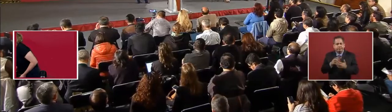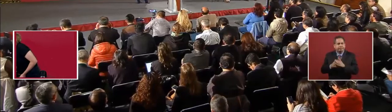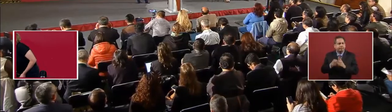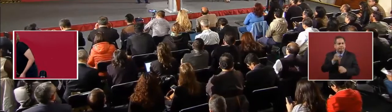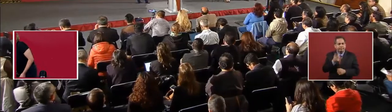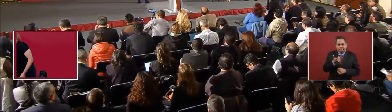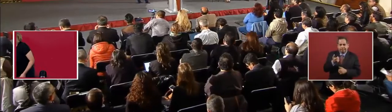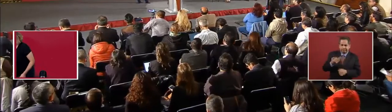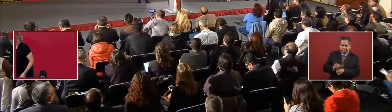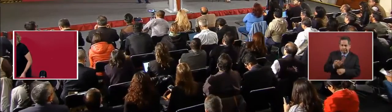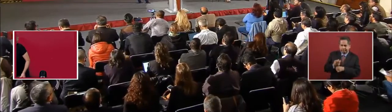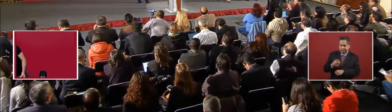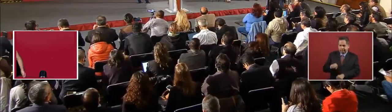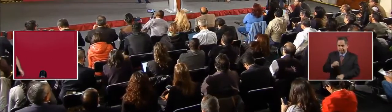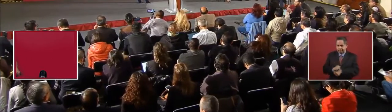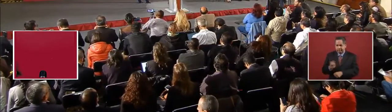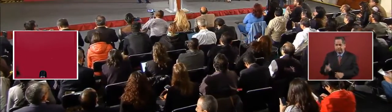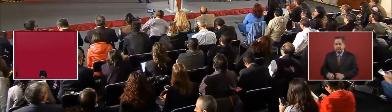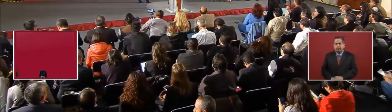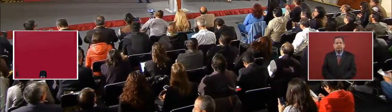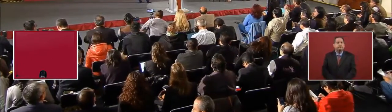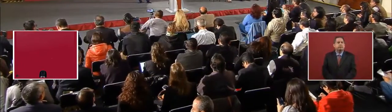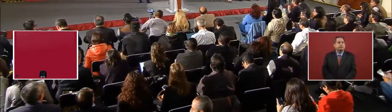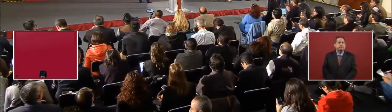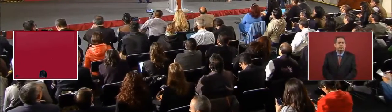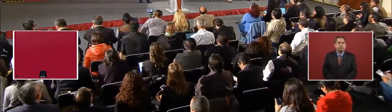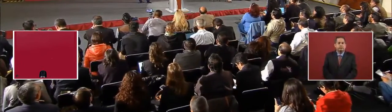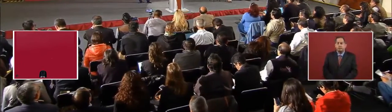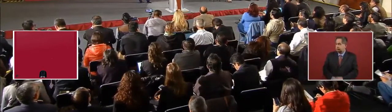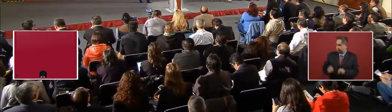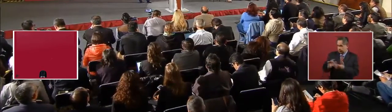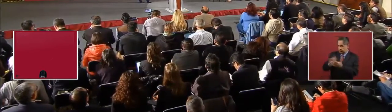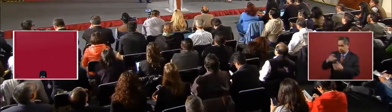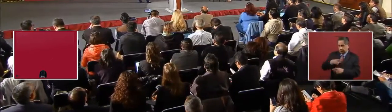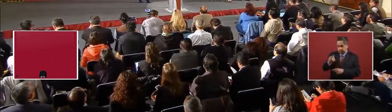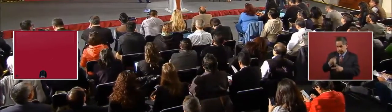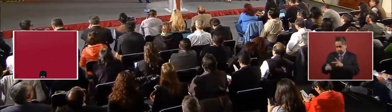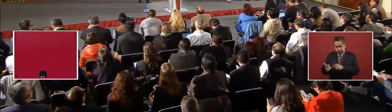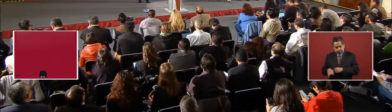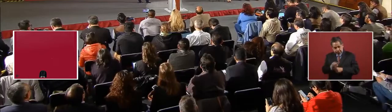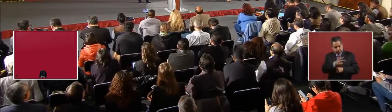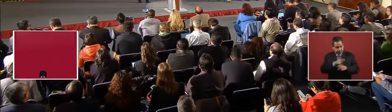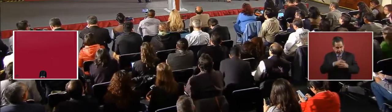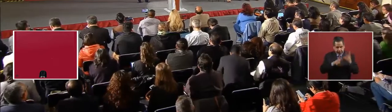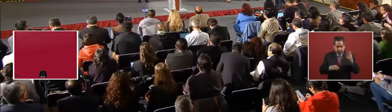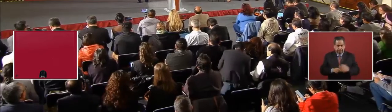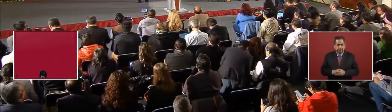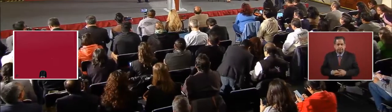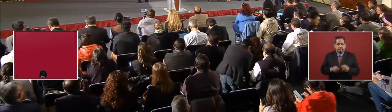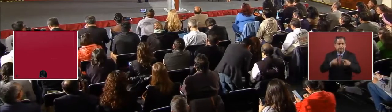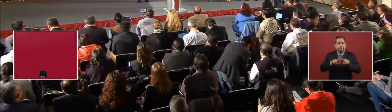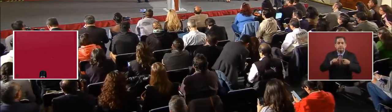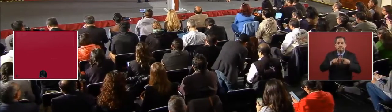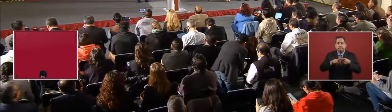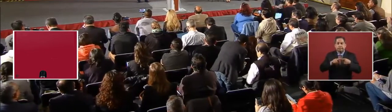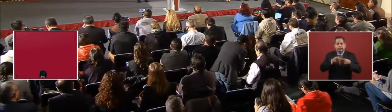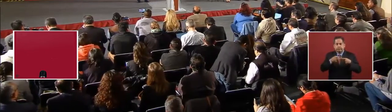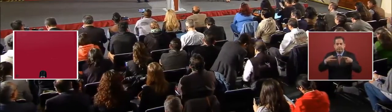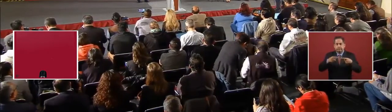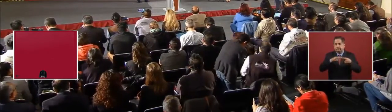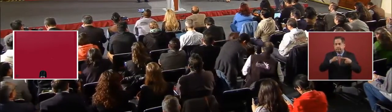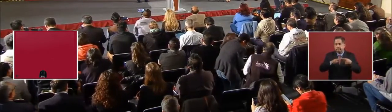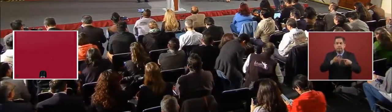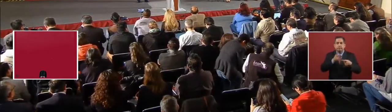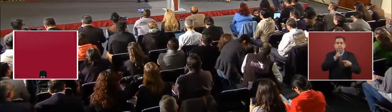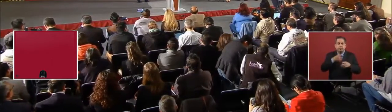of the last month? Thank you. Thank you. you. I'm going to respond to that. The first and the second question have been references